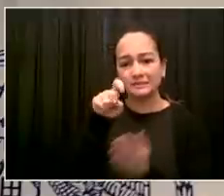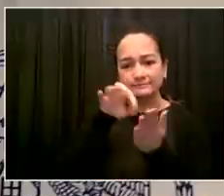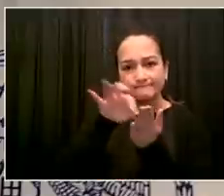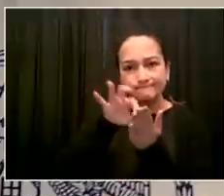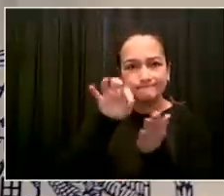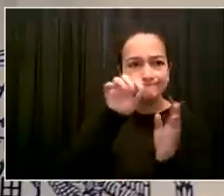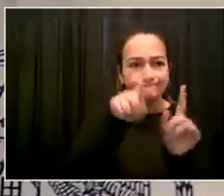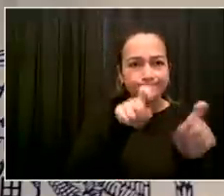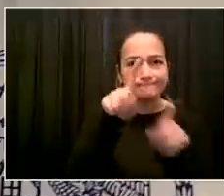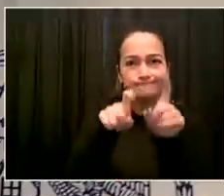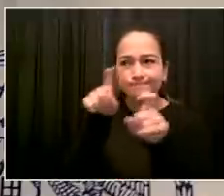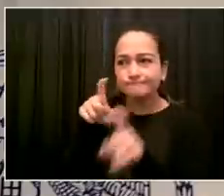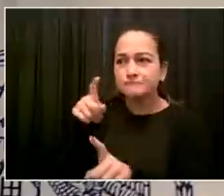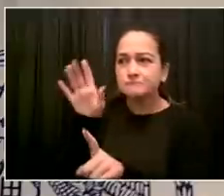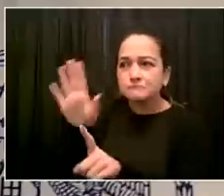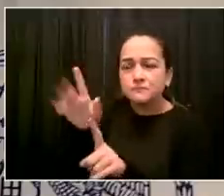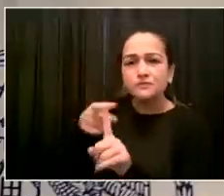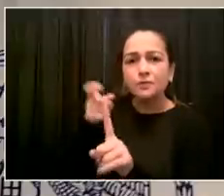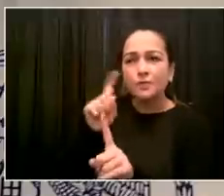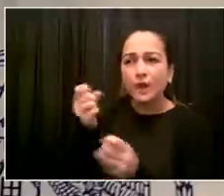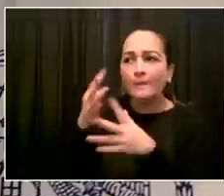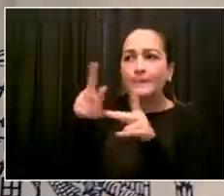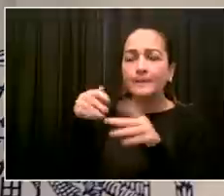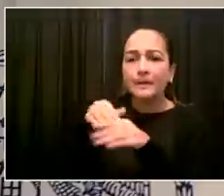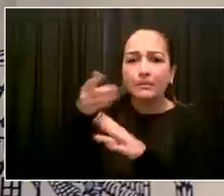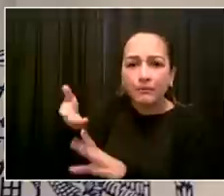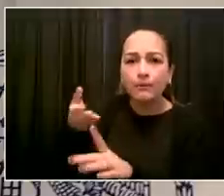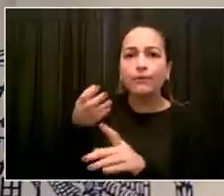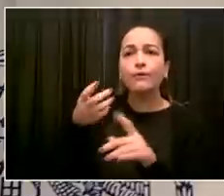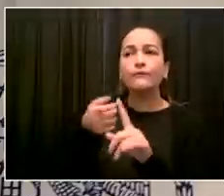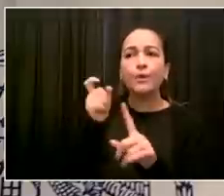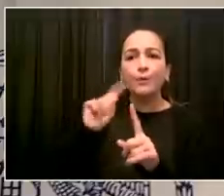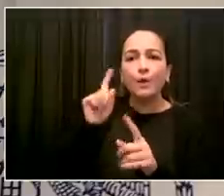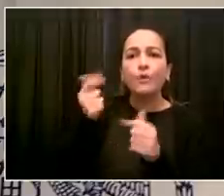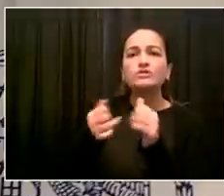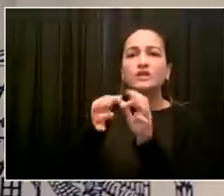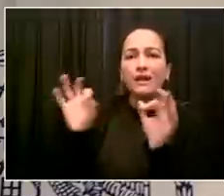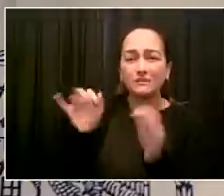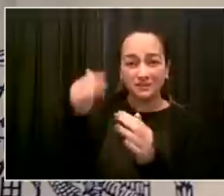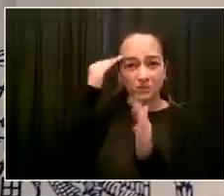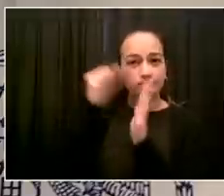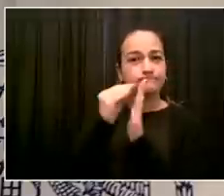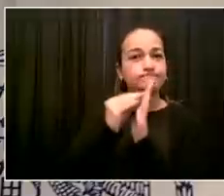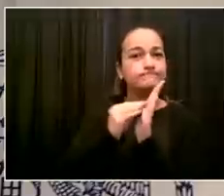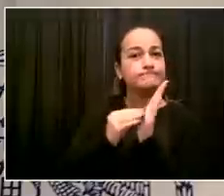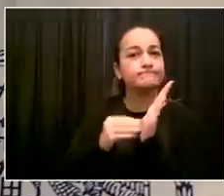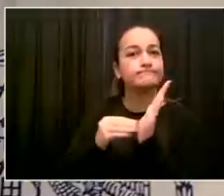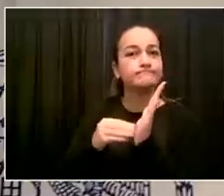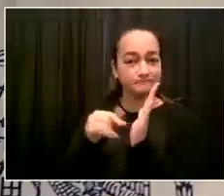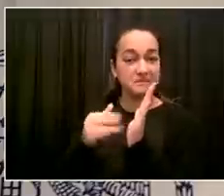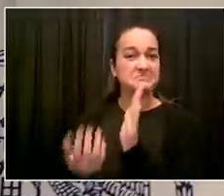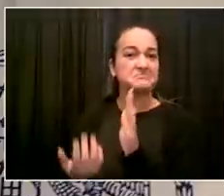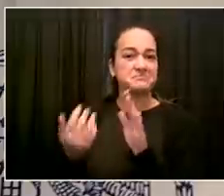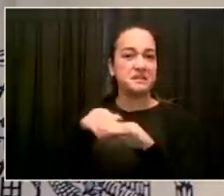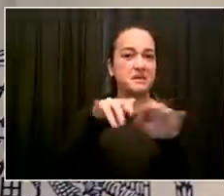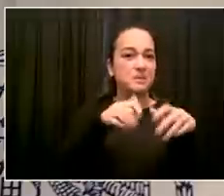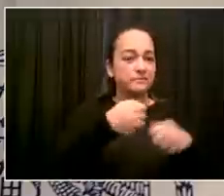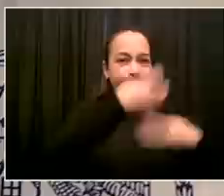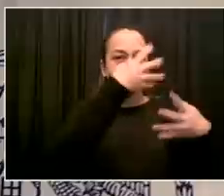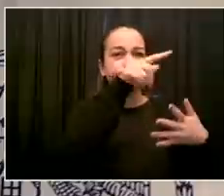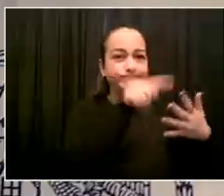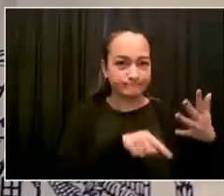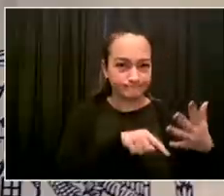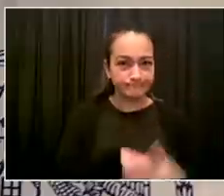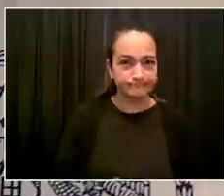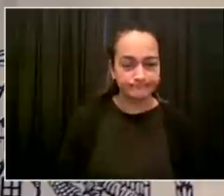-door efforts by the community organizations in the languages of each community to prepare people to get them acclimated.